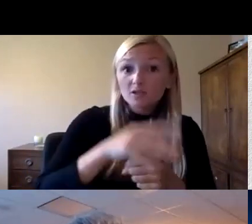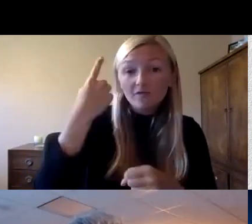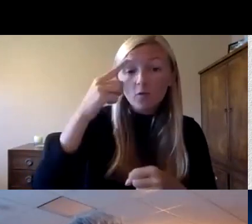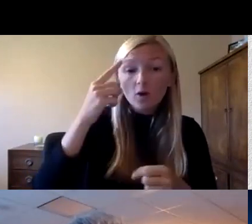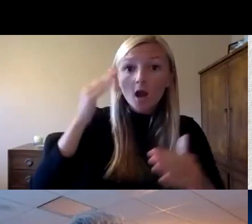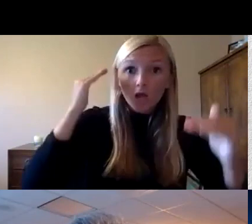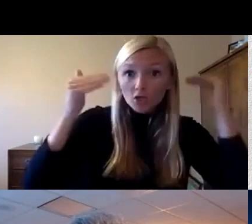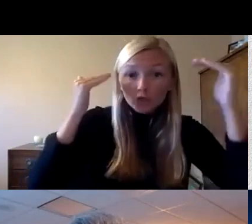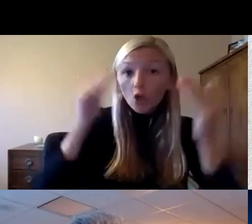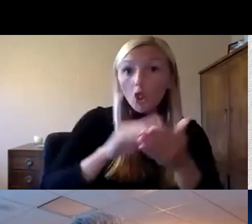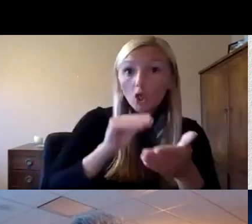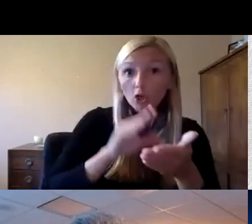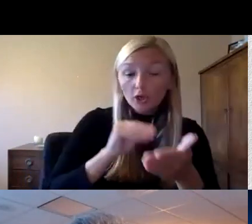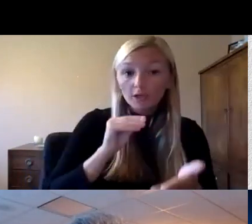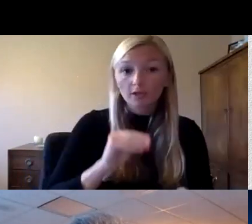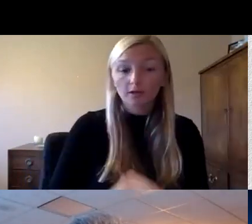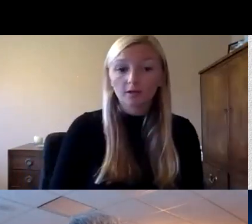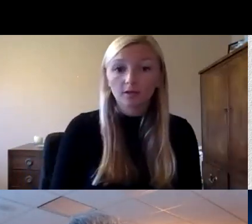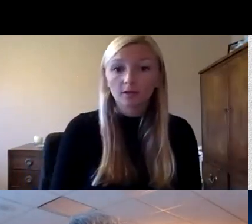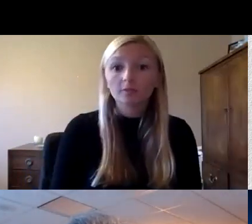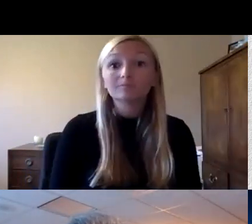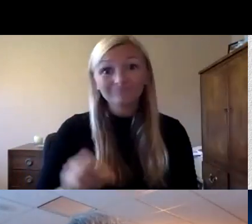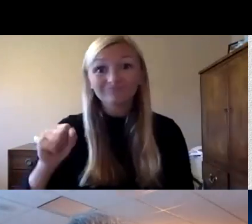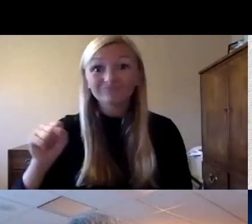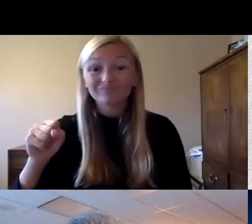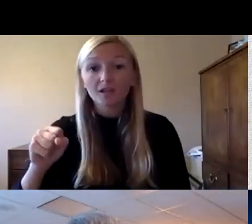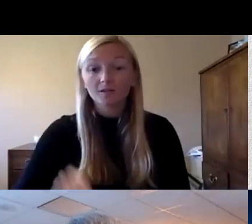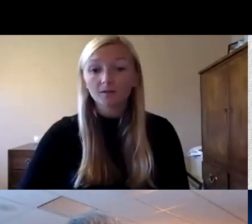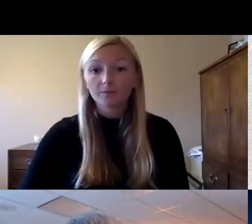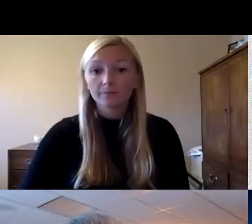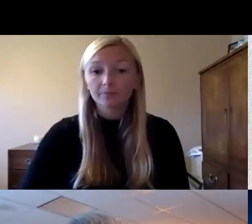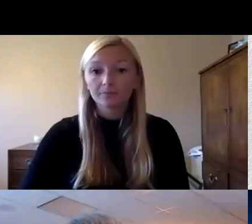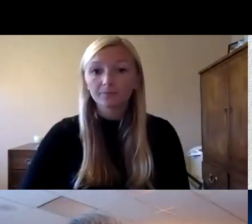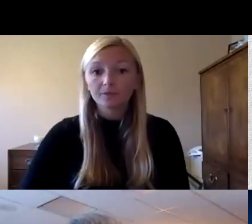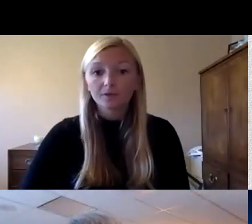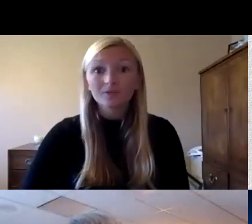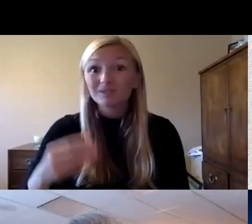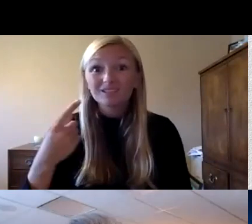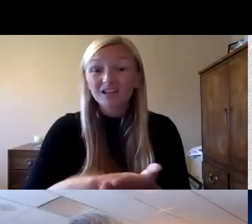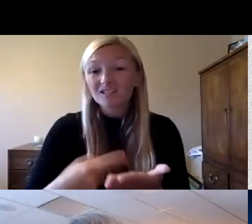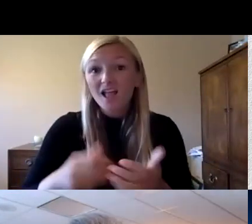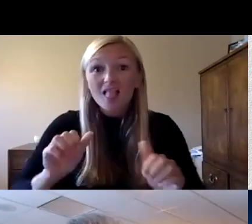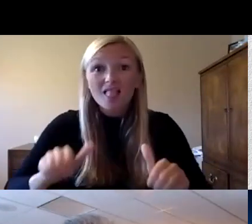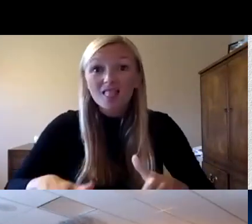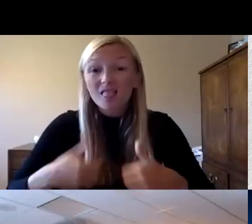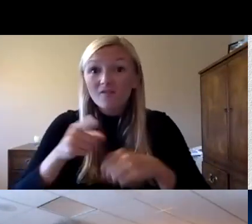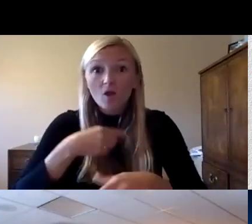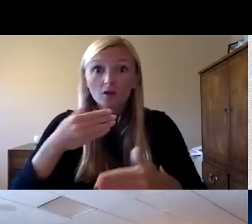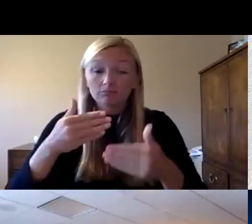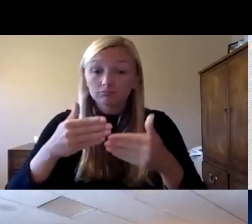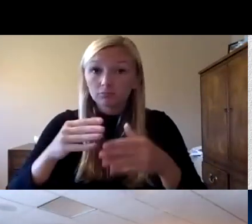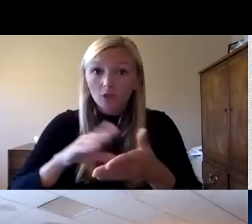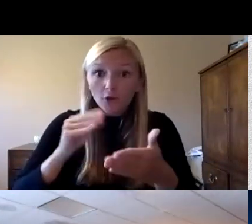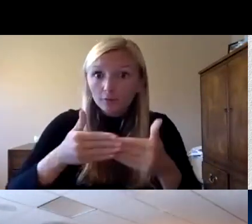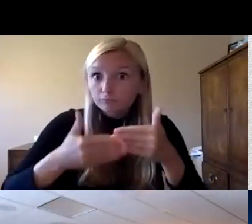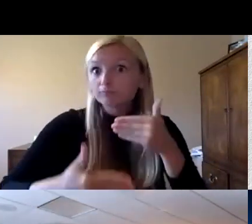k to 12 potentially yeah yeah i mean we've been talking about lifelong learning for a really long time this isn't you know none of this